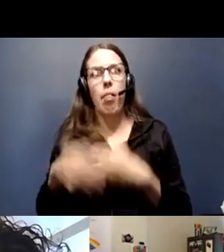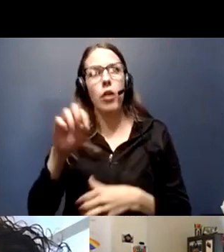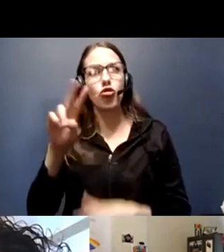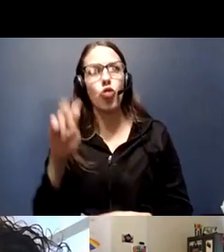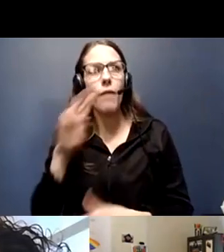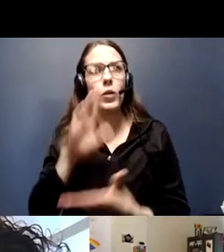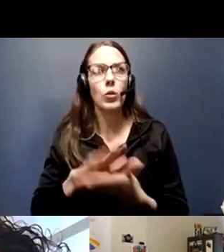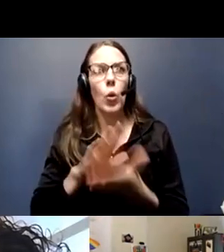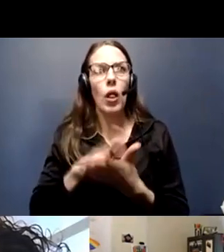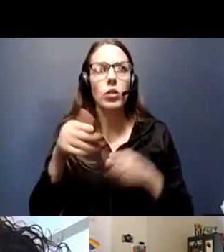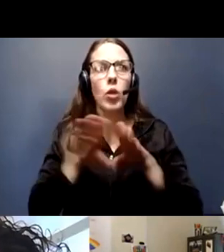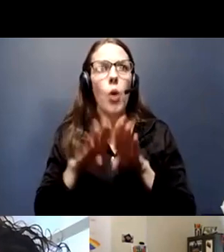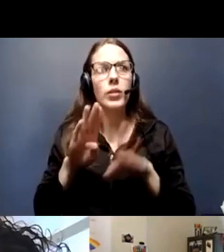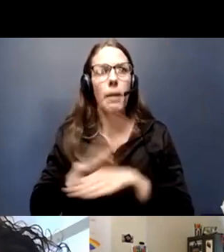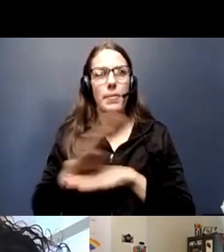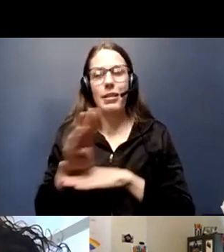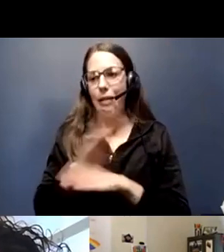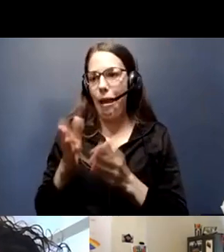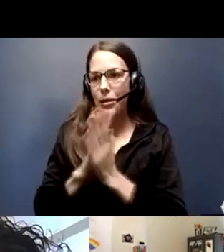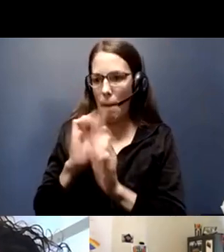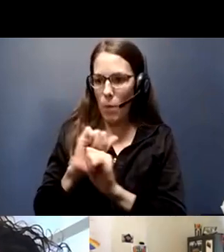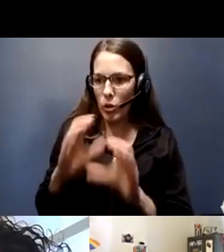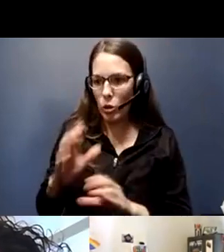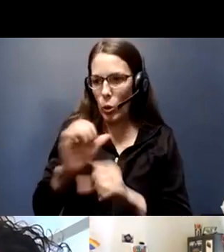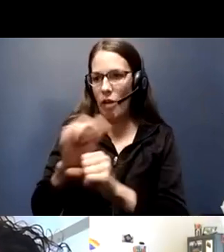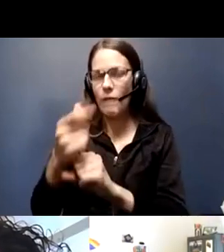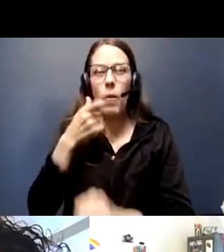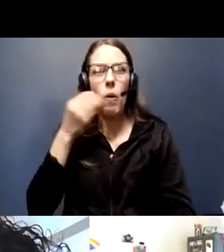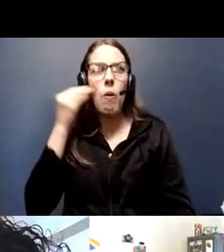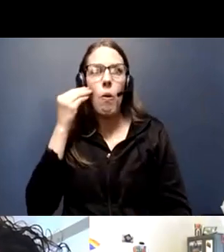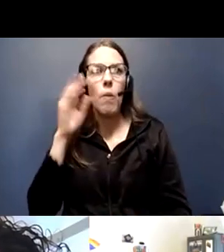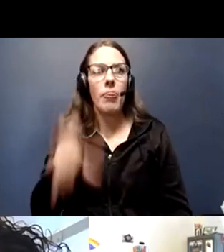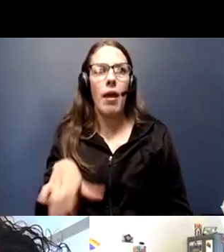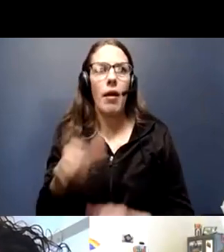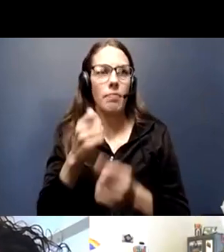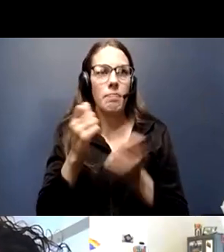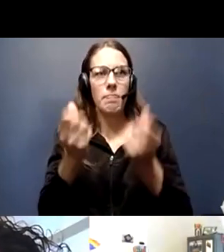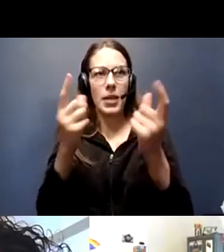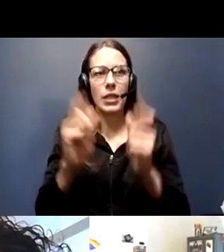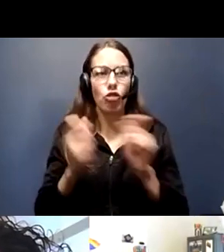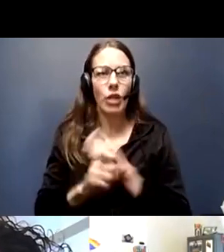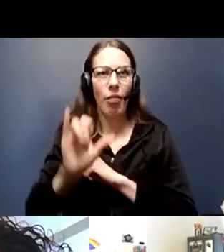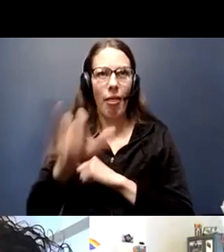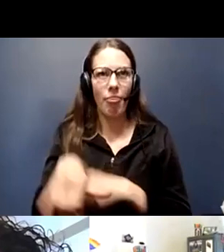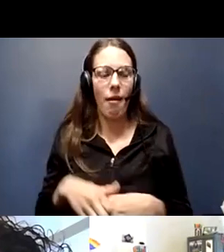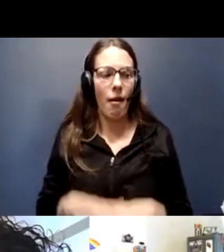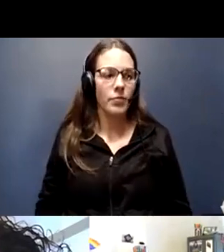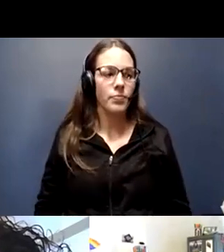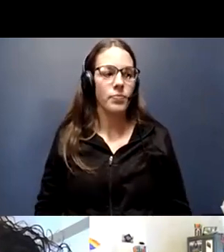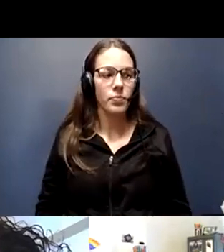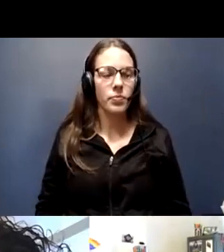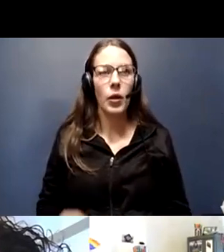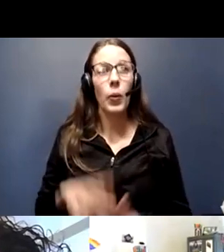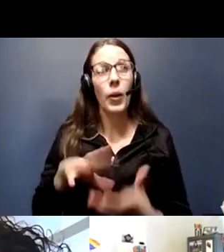closing with businesses asking employees to work from home and all manner of changes like that. We soon learned